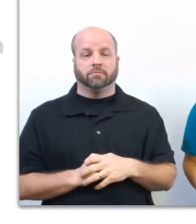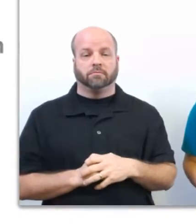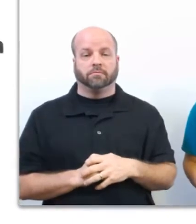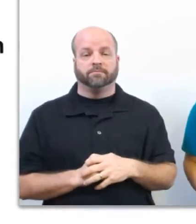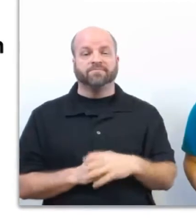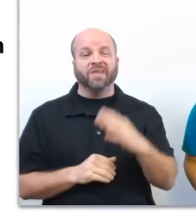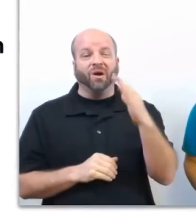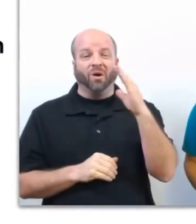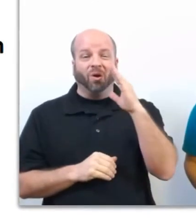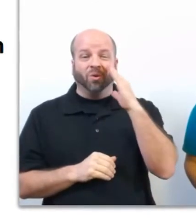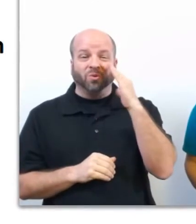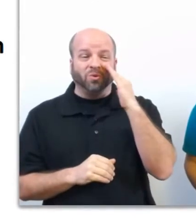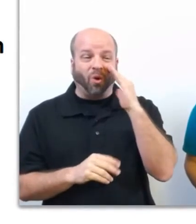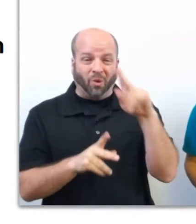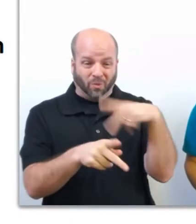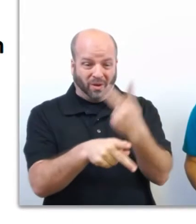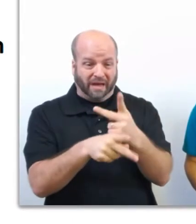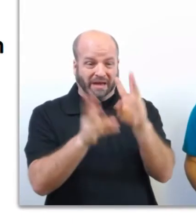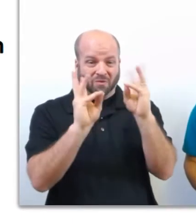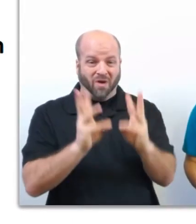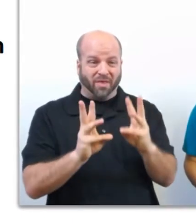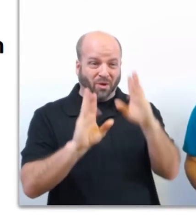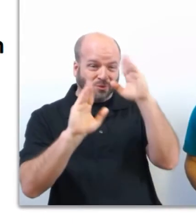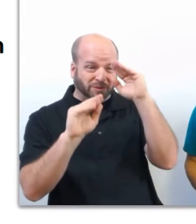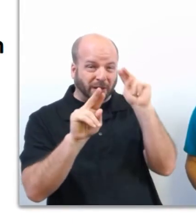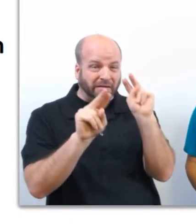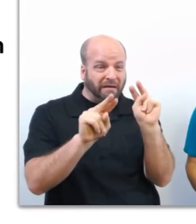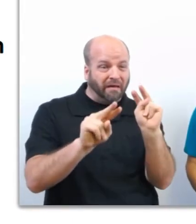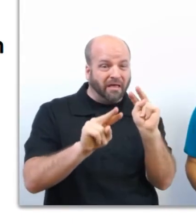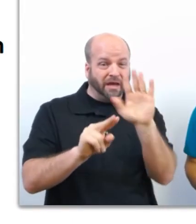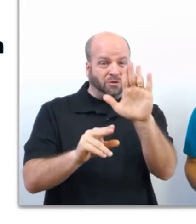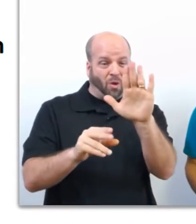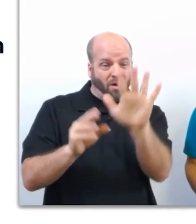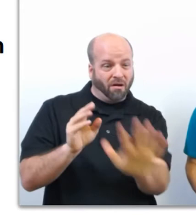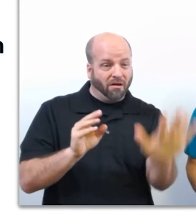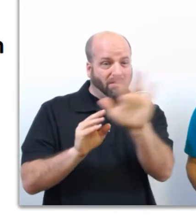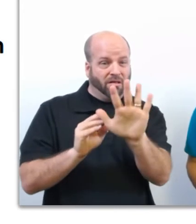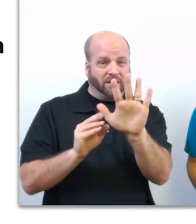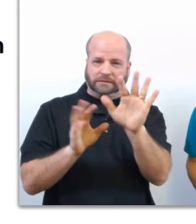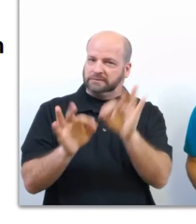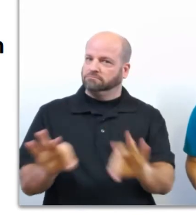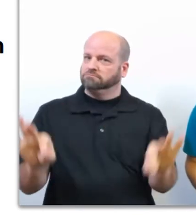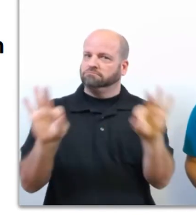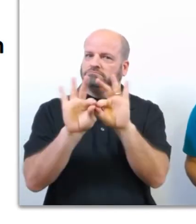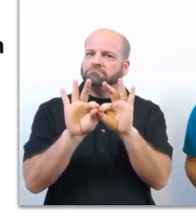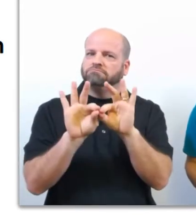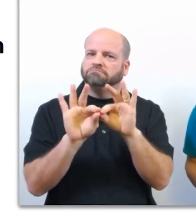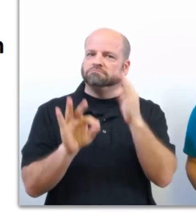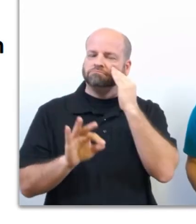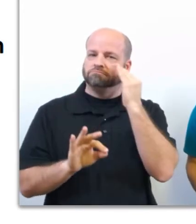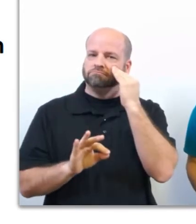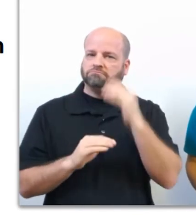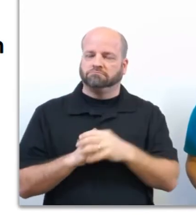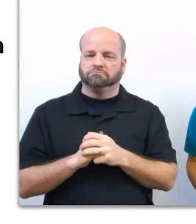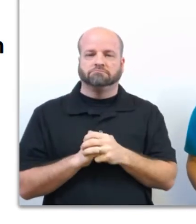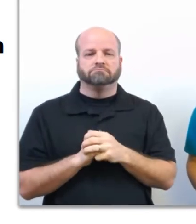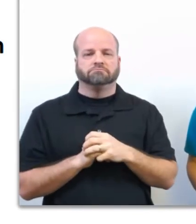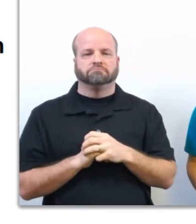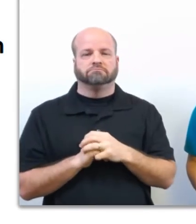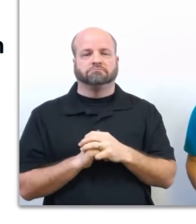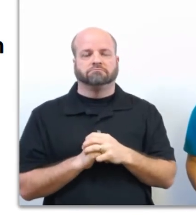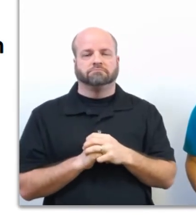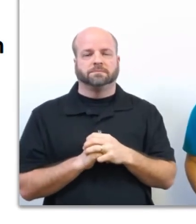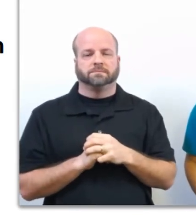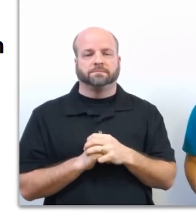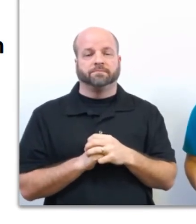Knowing what kind of severe weather you should expect in your part of the country is also an important part of severe weather awareness and preparedness.